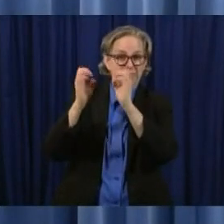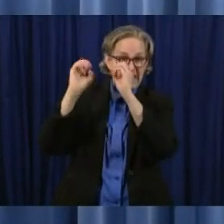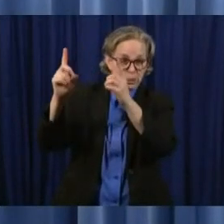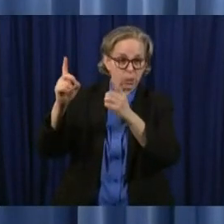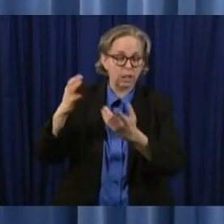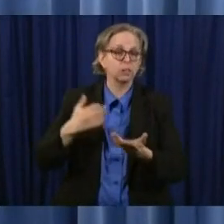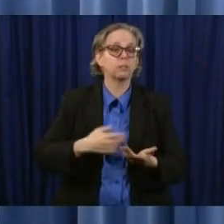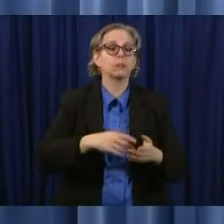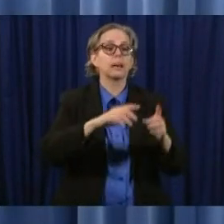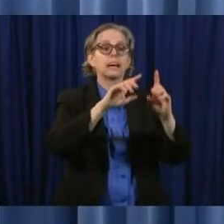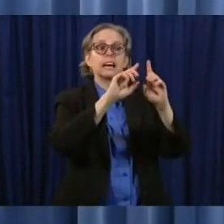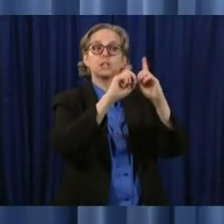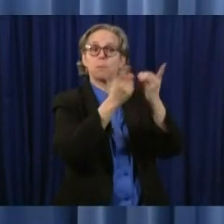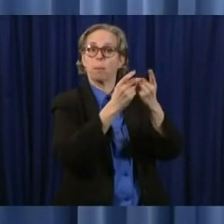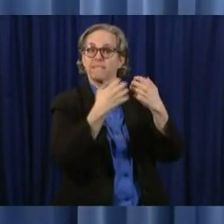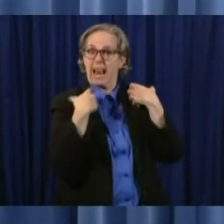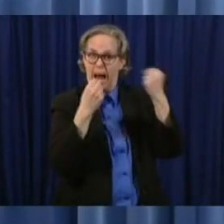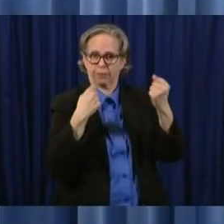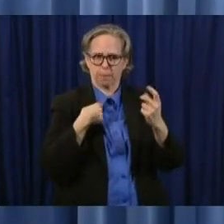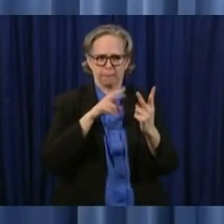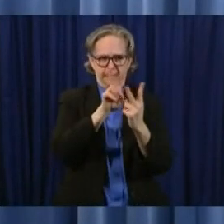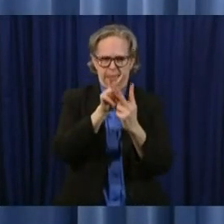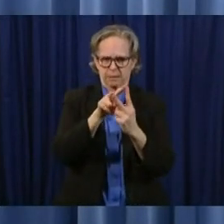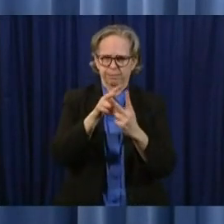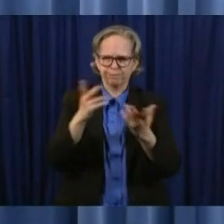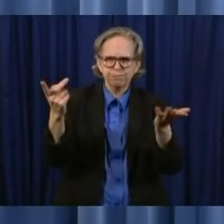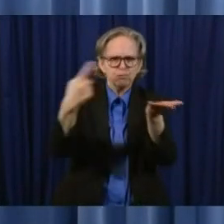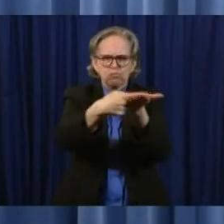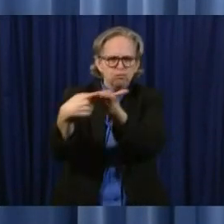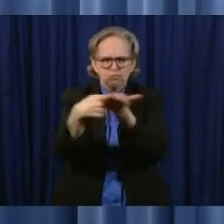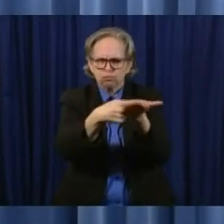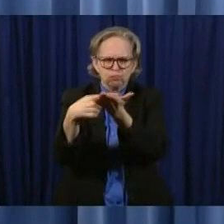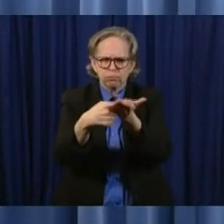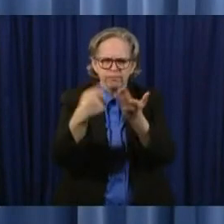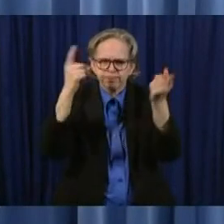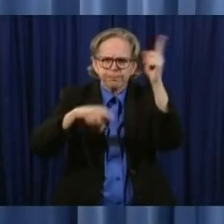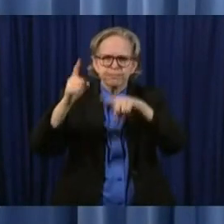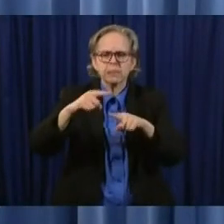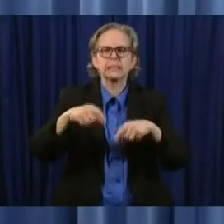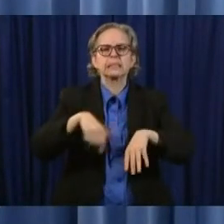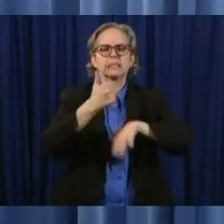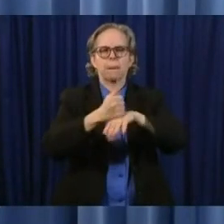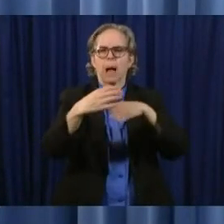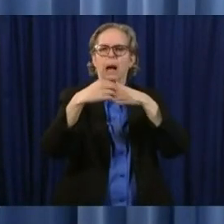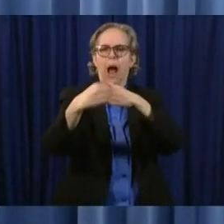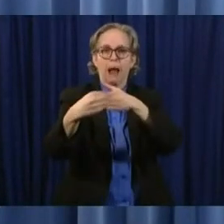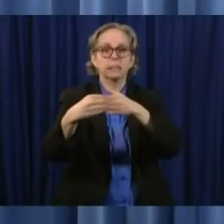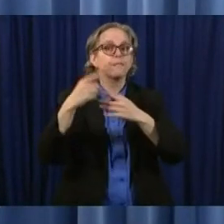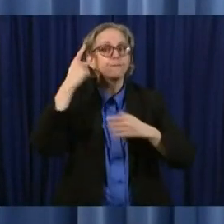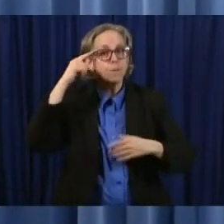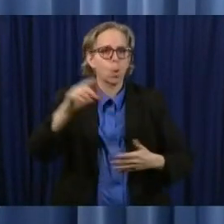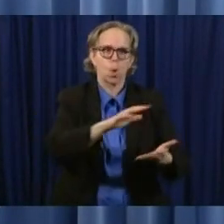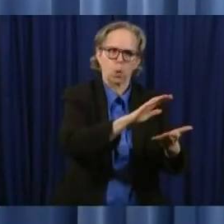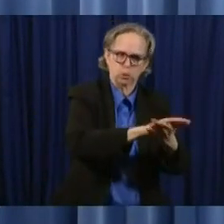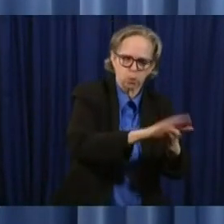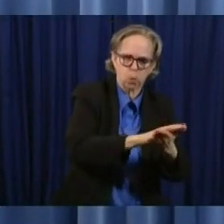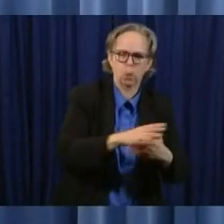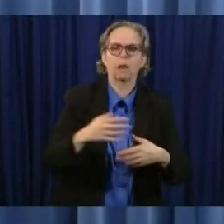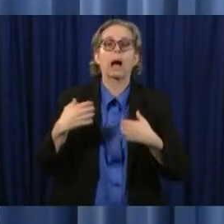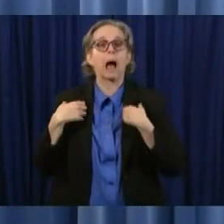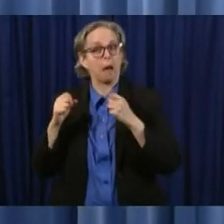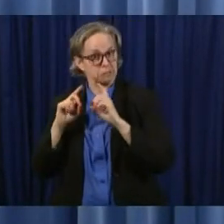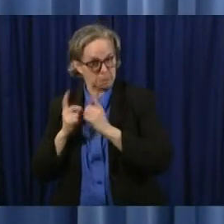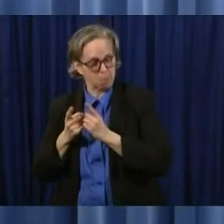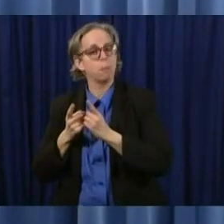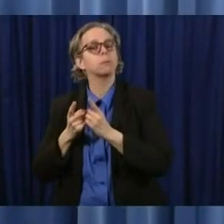to come together to issue guidance for local schools and health departments to follow and this